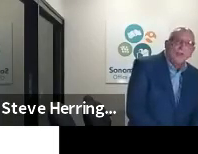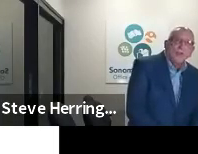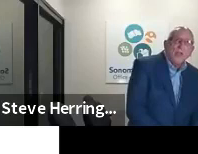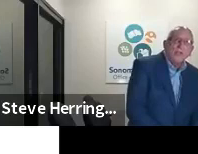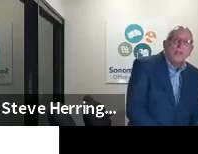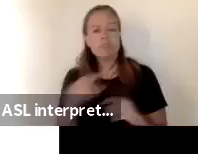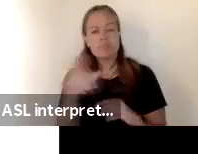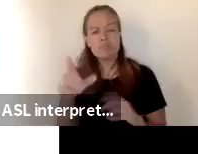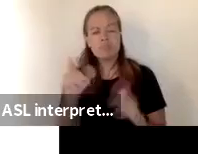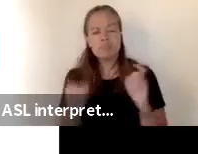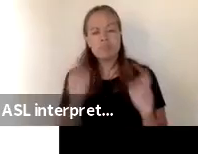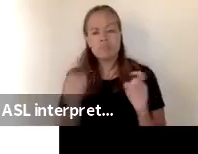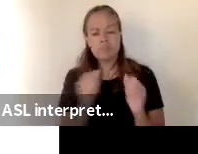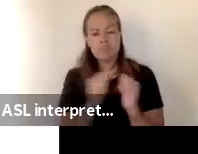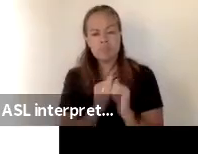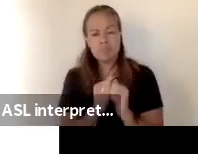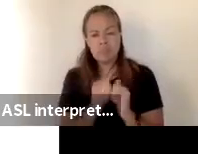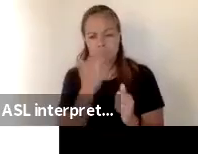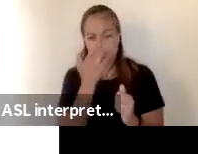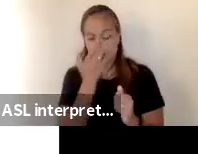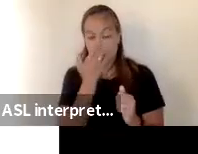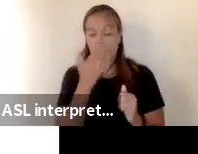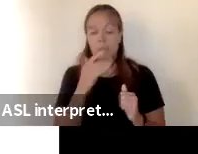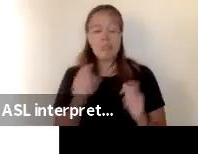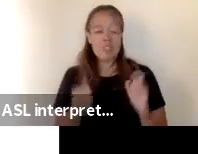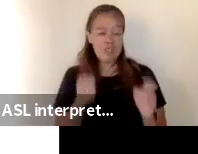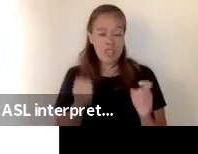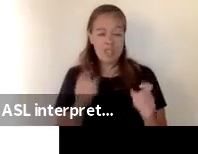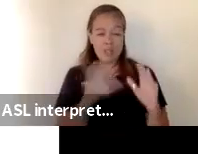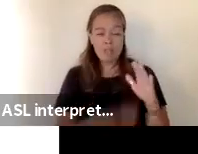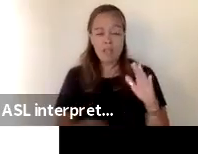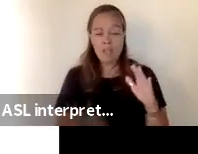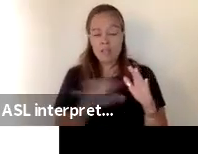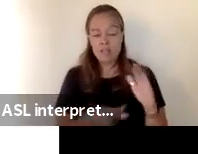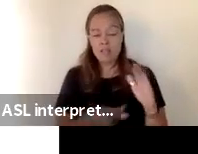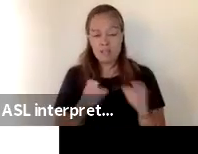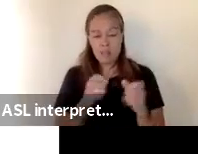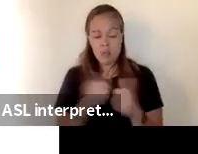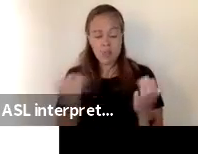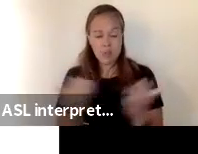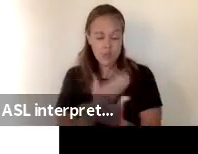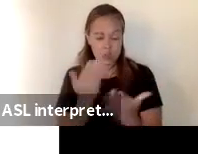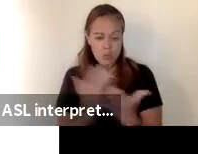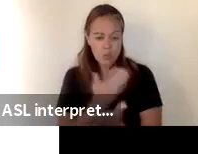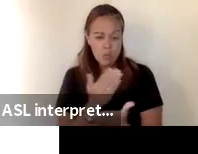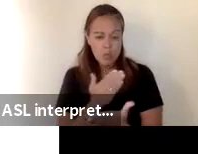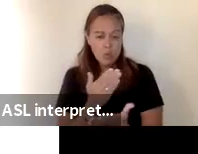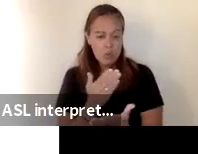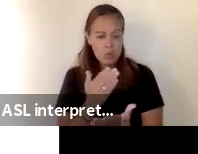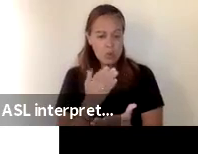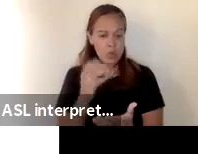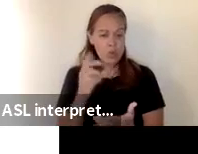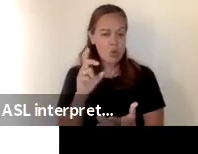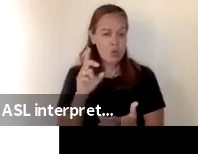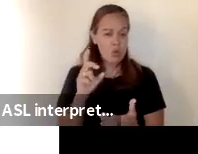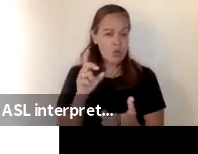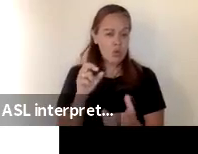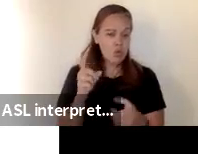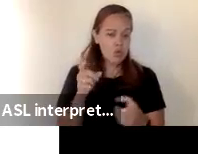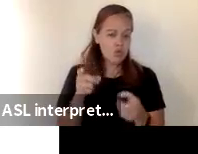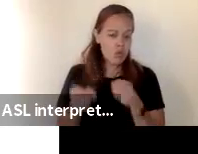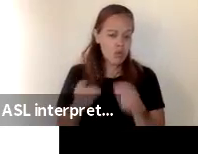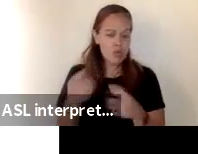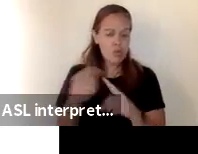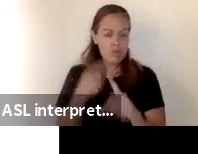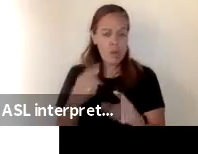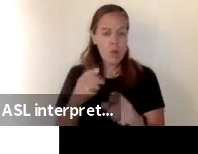navigate these changes together because the changes are basically dealing with a new a directive from the california department of public health